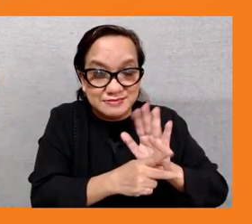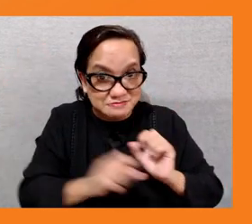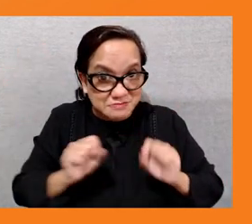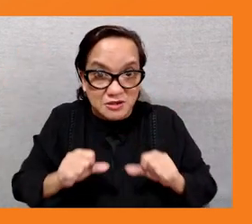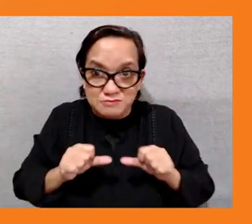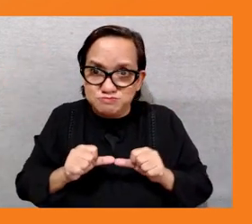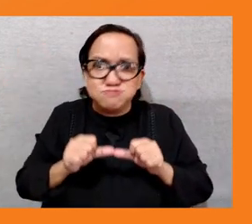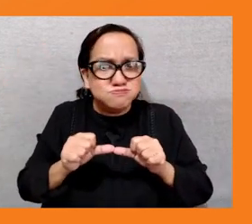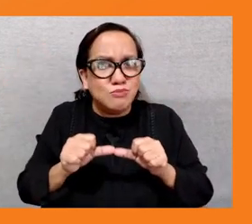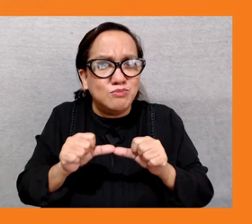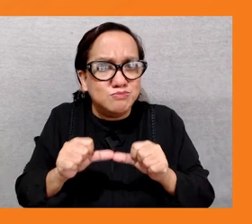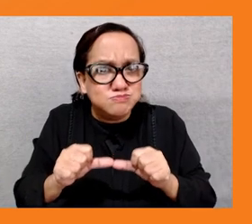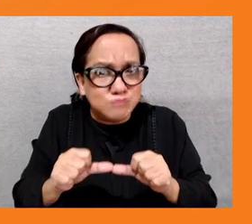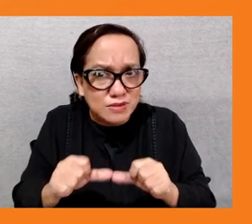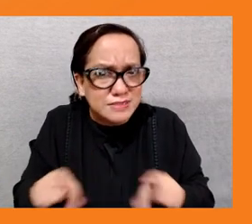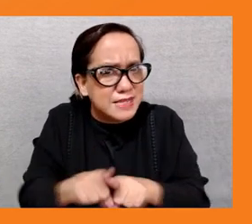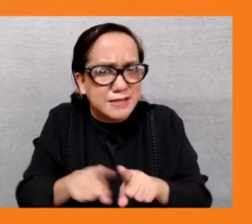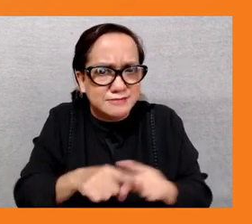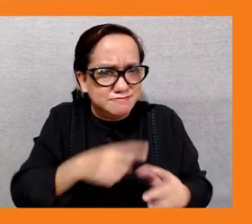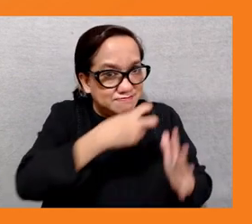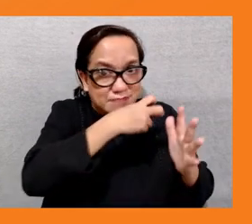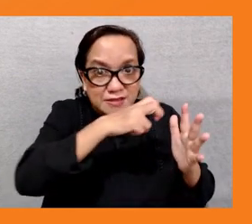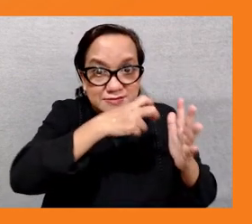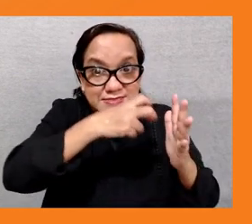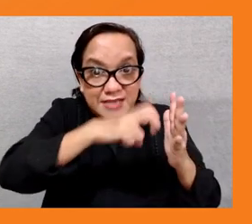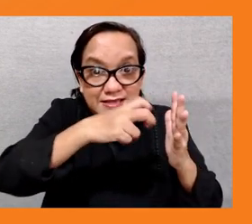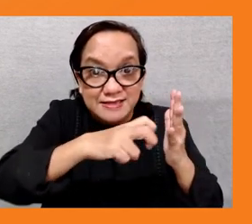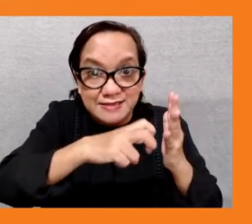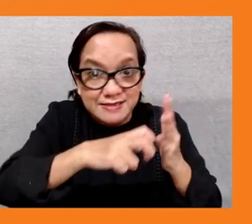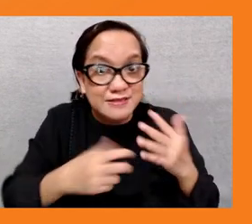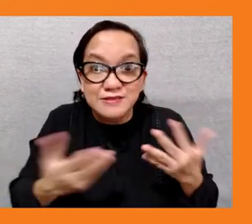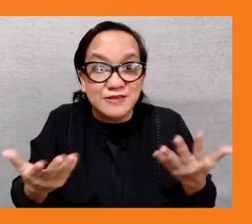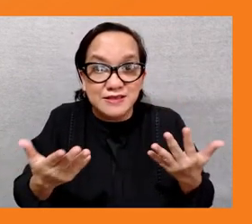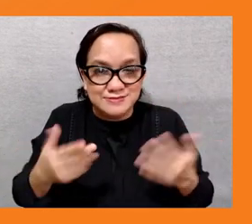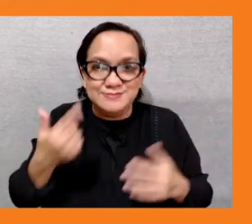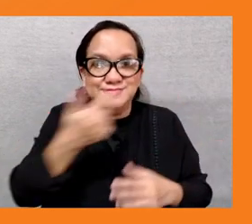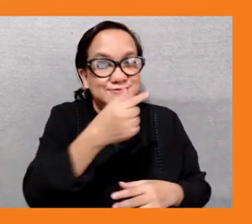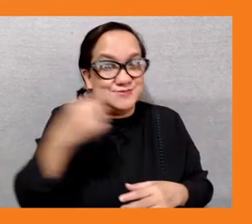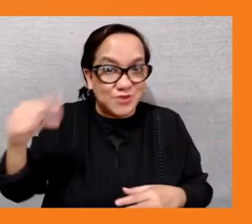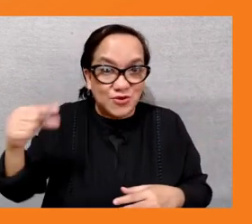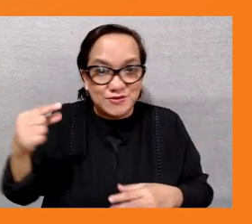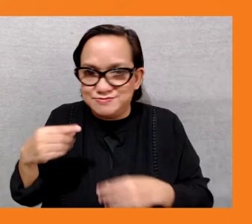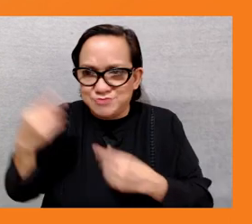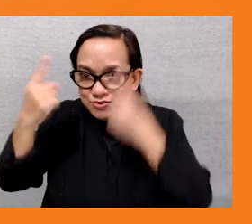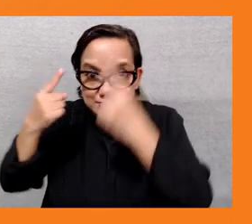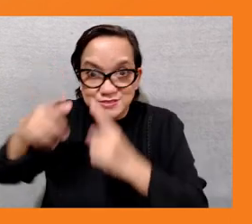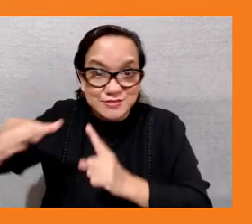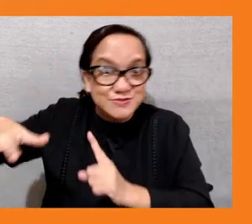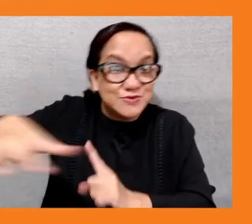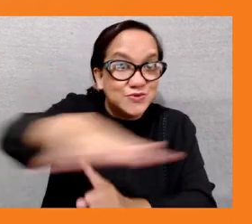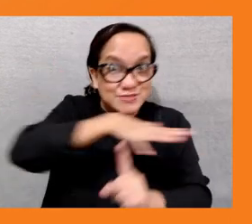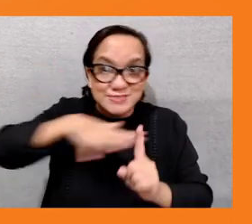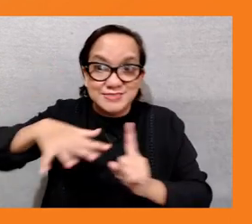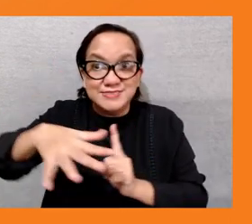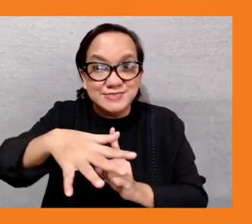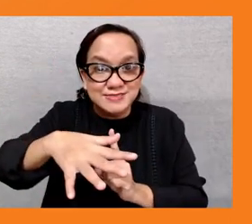and the creation of green jobs for young people requires a wide array of policies initiatives to be coordinated even more so as the time and